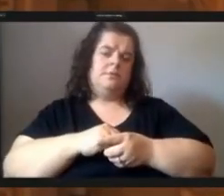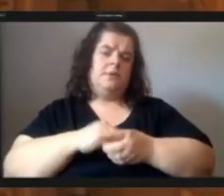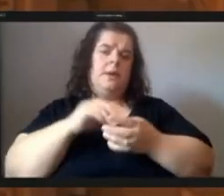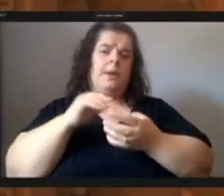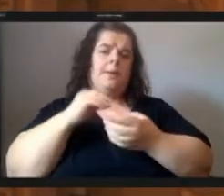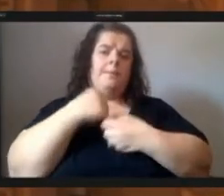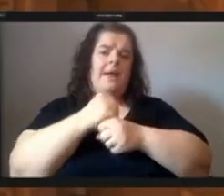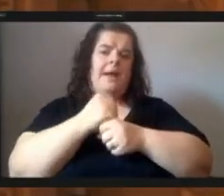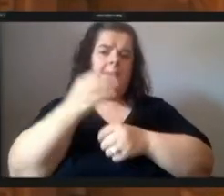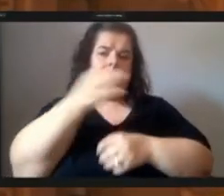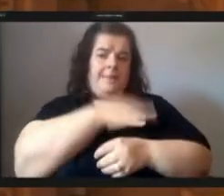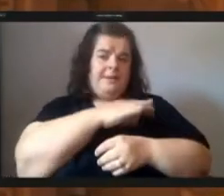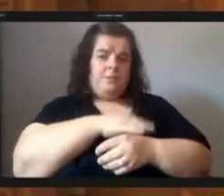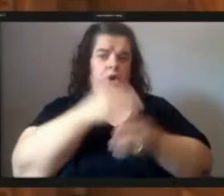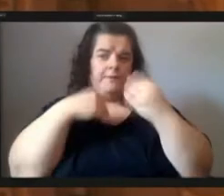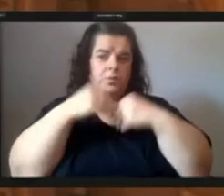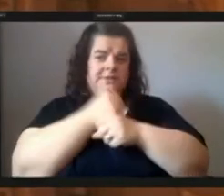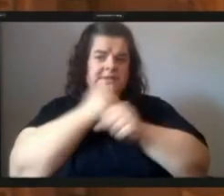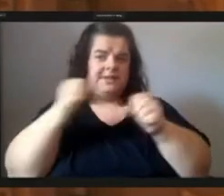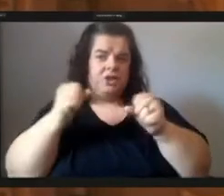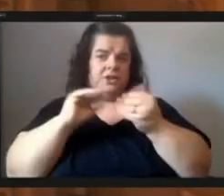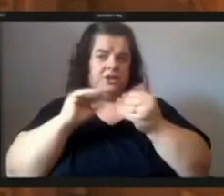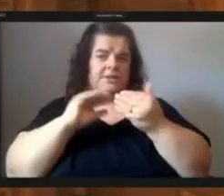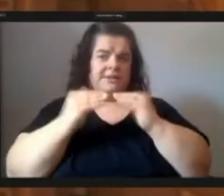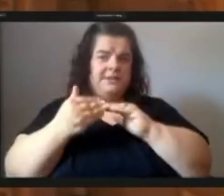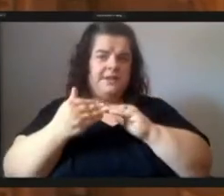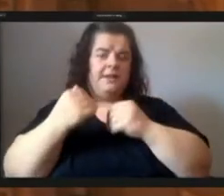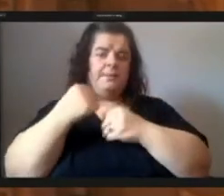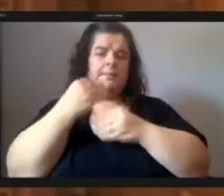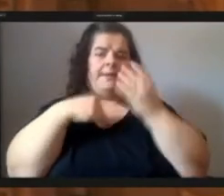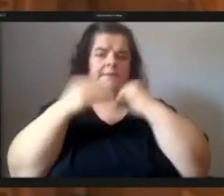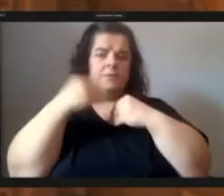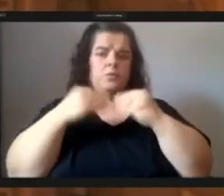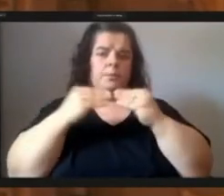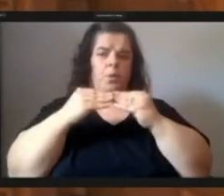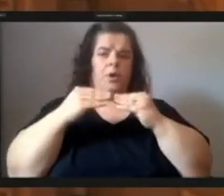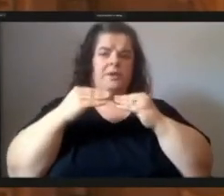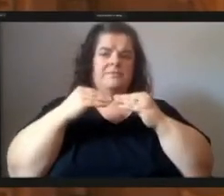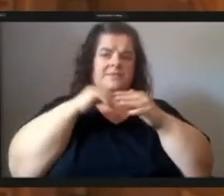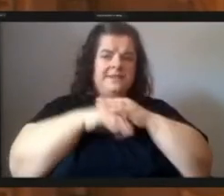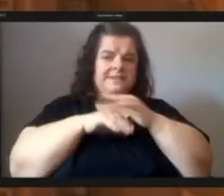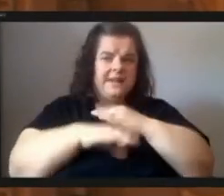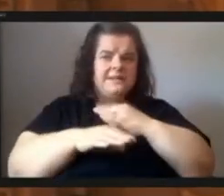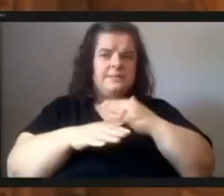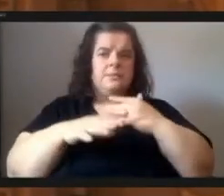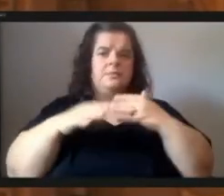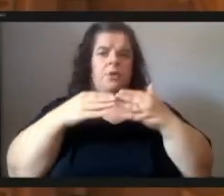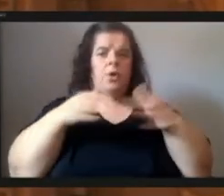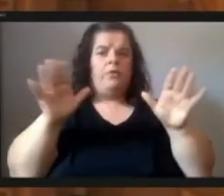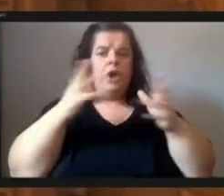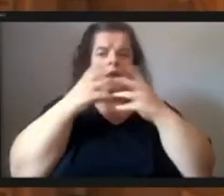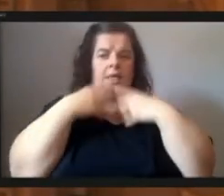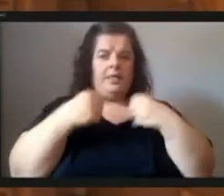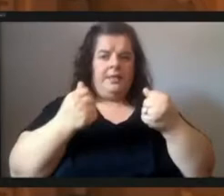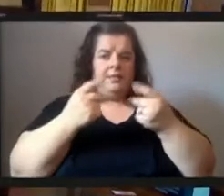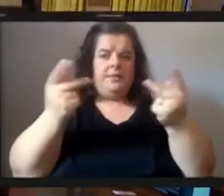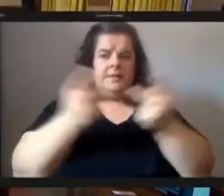secured city making food more accessible and an overall healthy place to live thank you